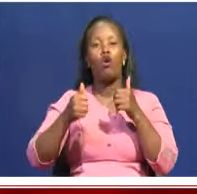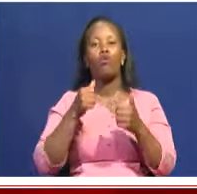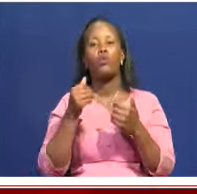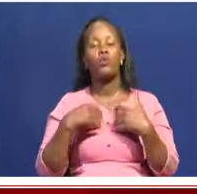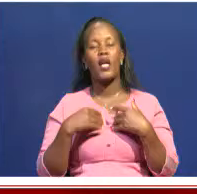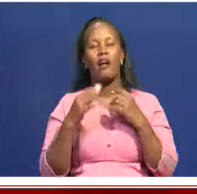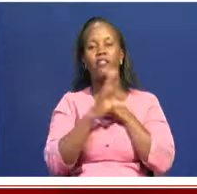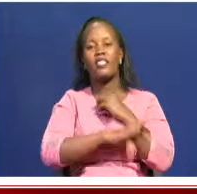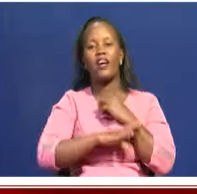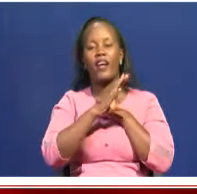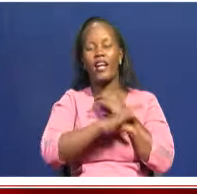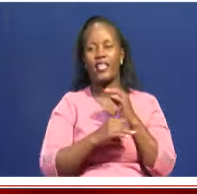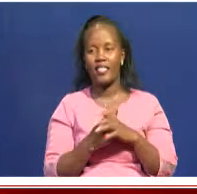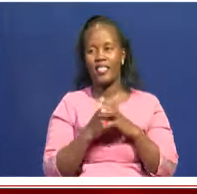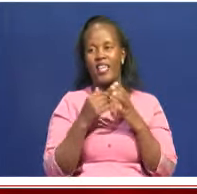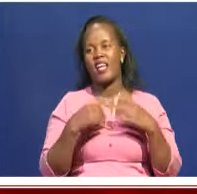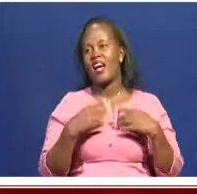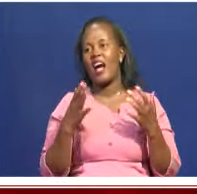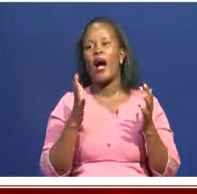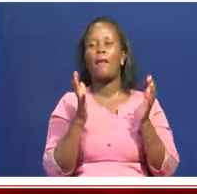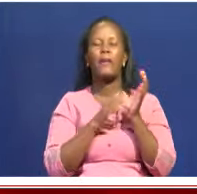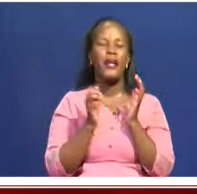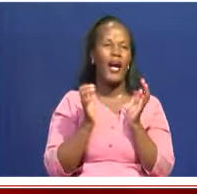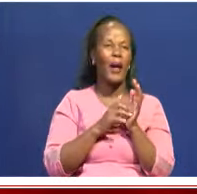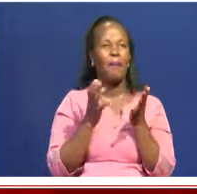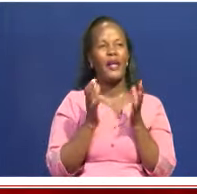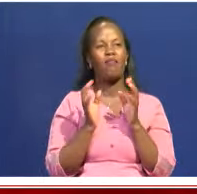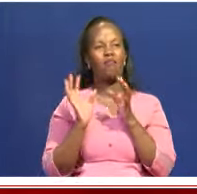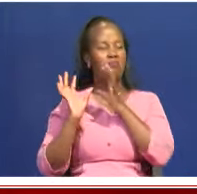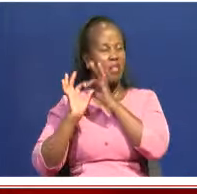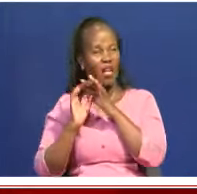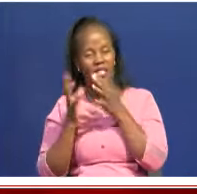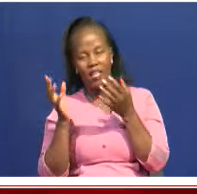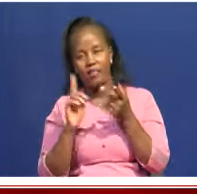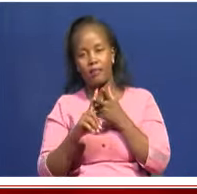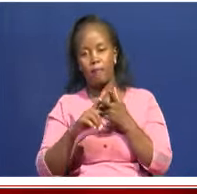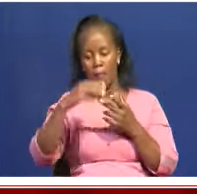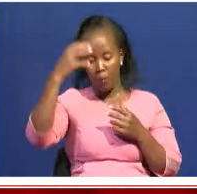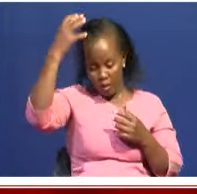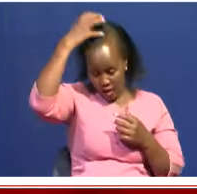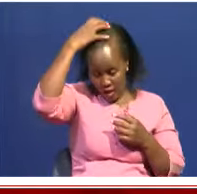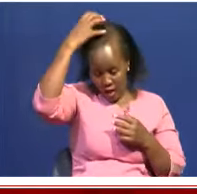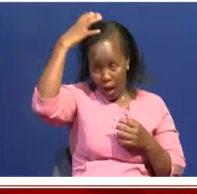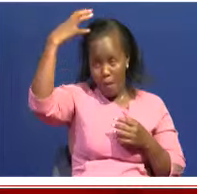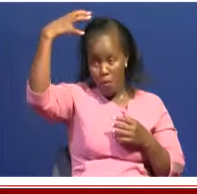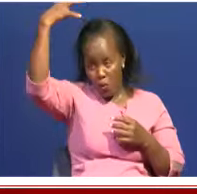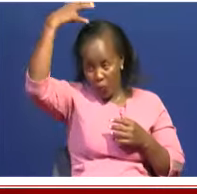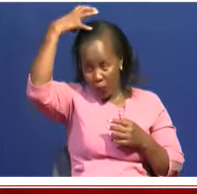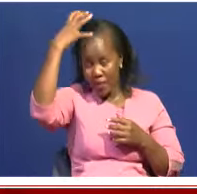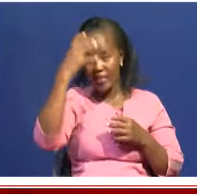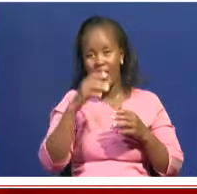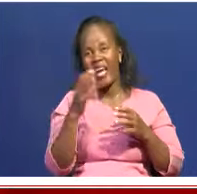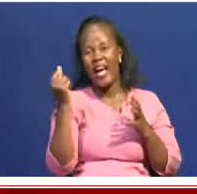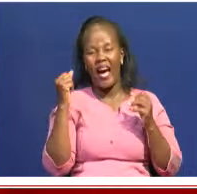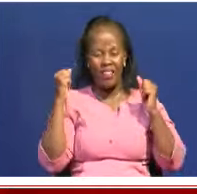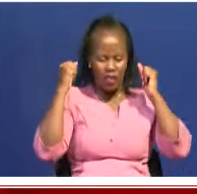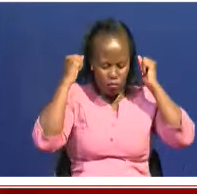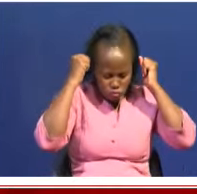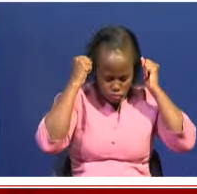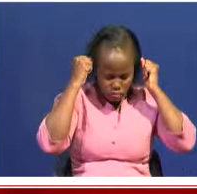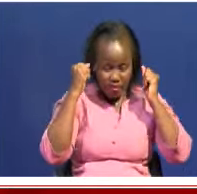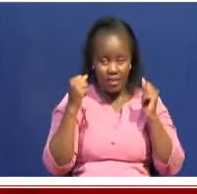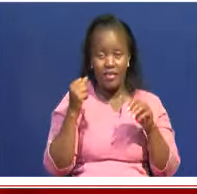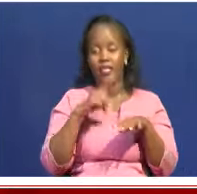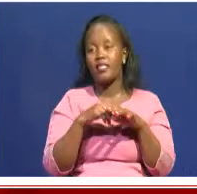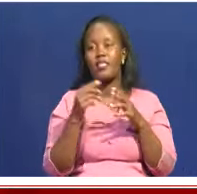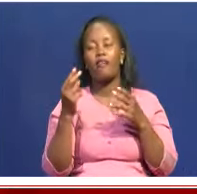country. We have the Kamba carvings, we have the Kissy Soapstone, we have the Lamu Kofias and the Chondos. You see, we're value